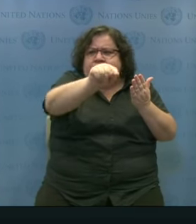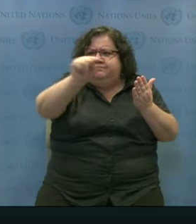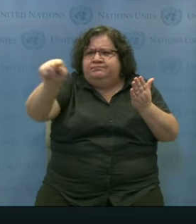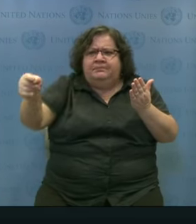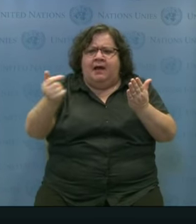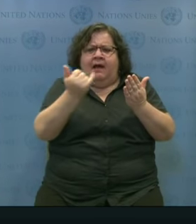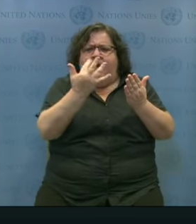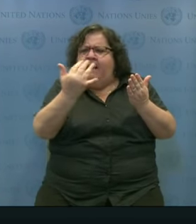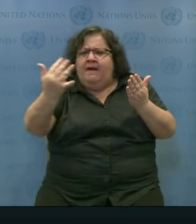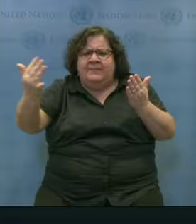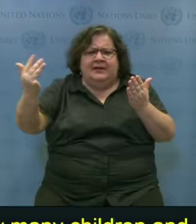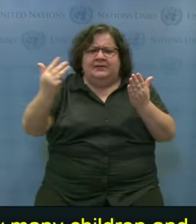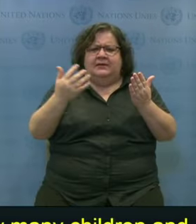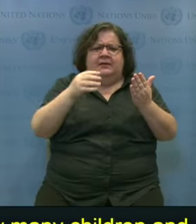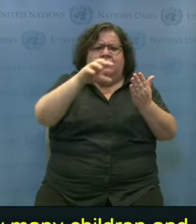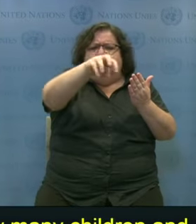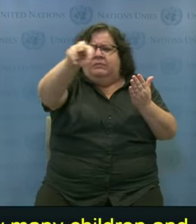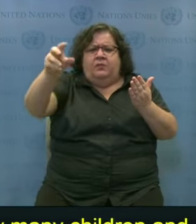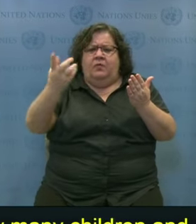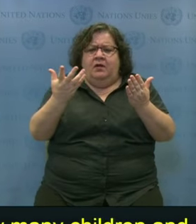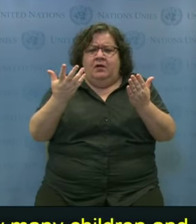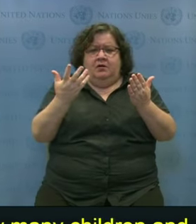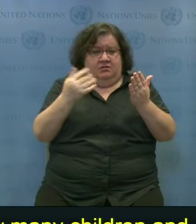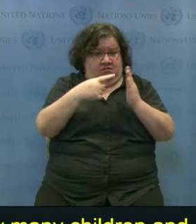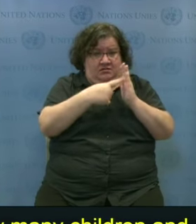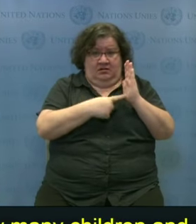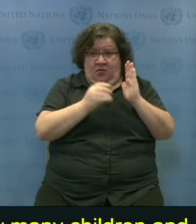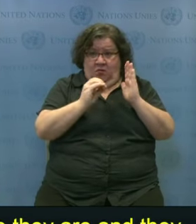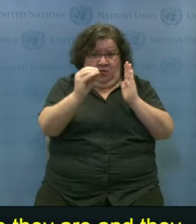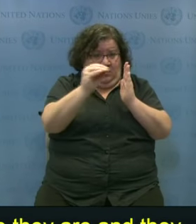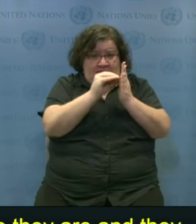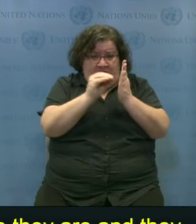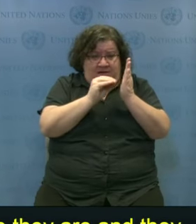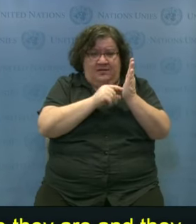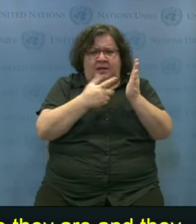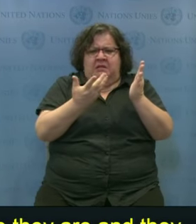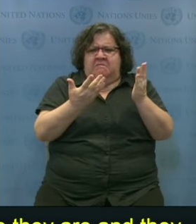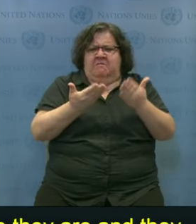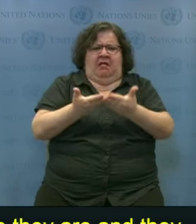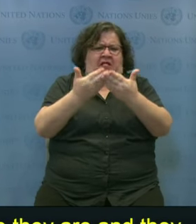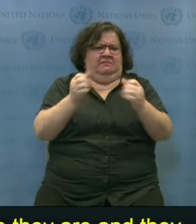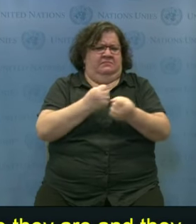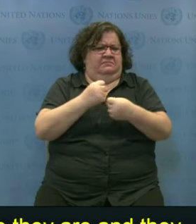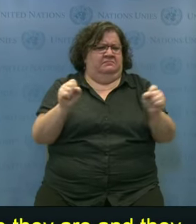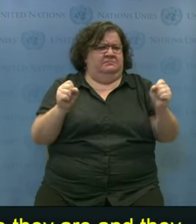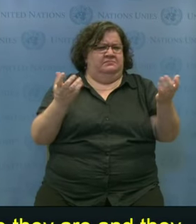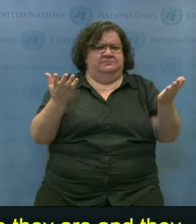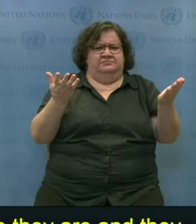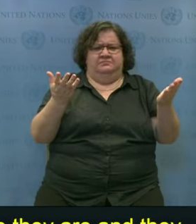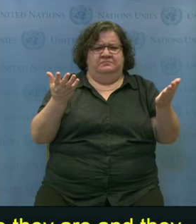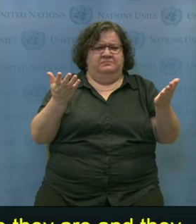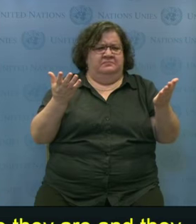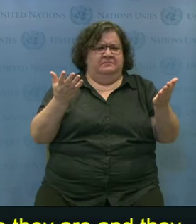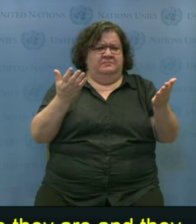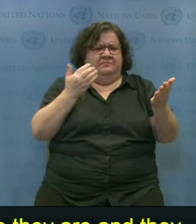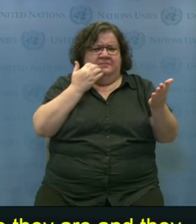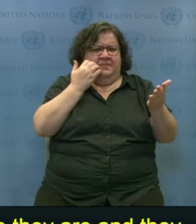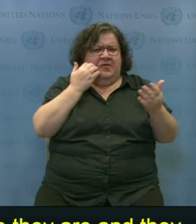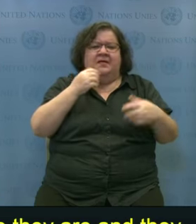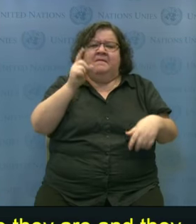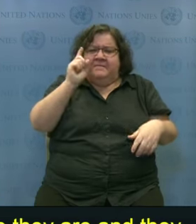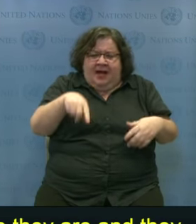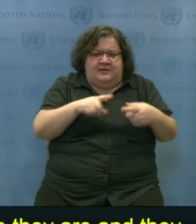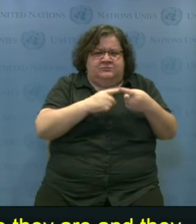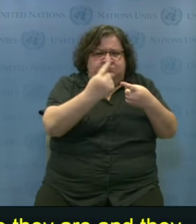To be counted, we need to count persons with disabilities. National data systems have to do